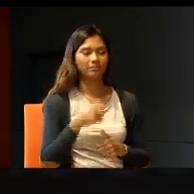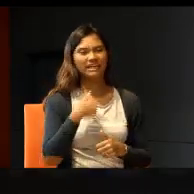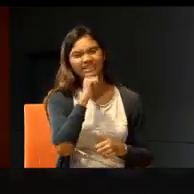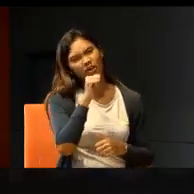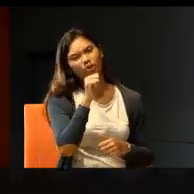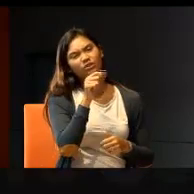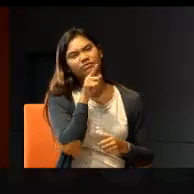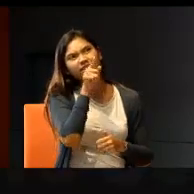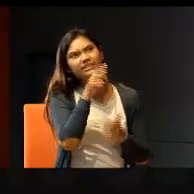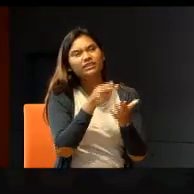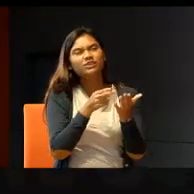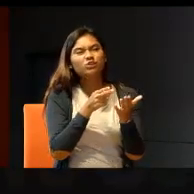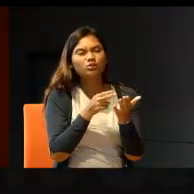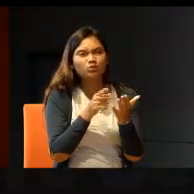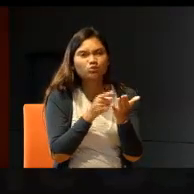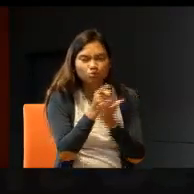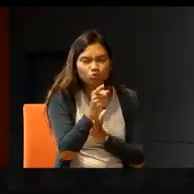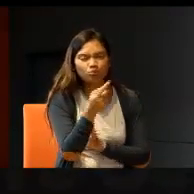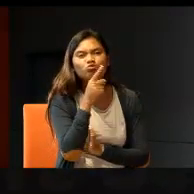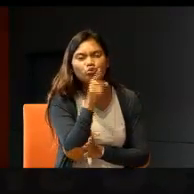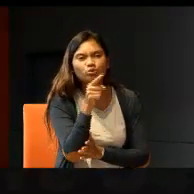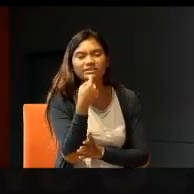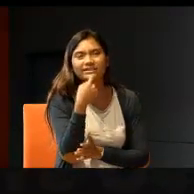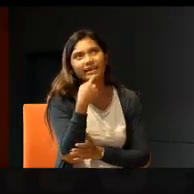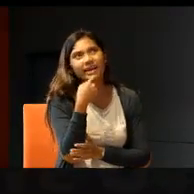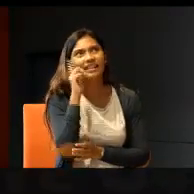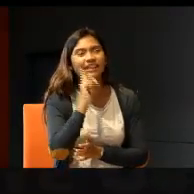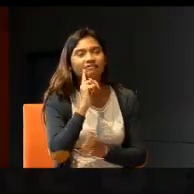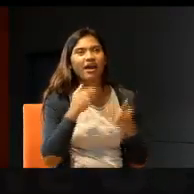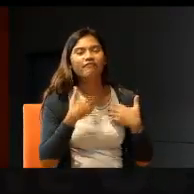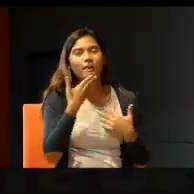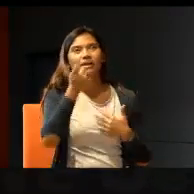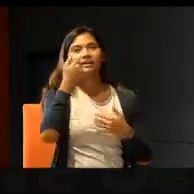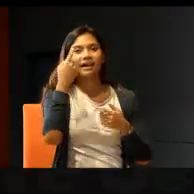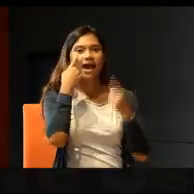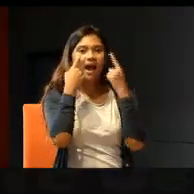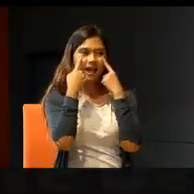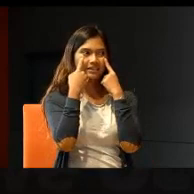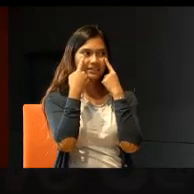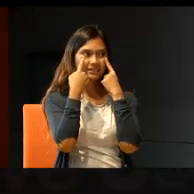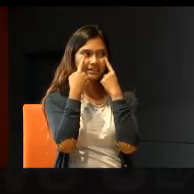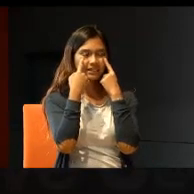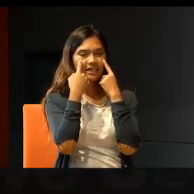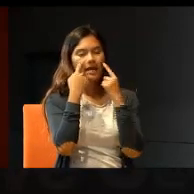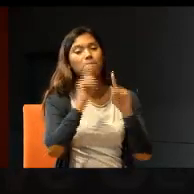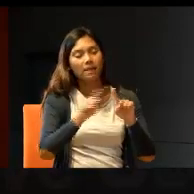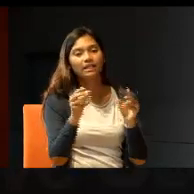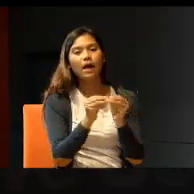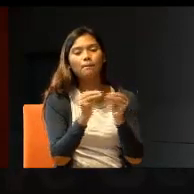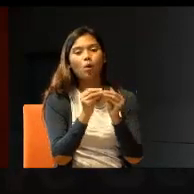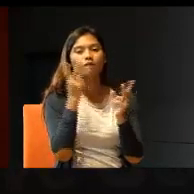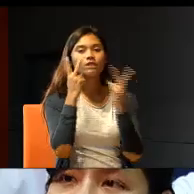that deaf people have better eyesight. It's more that they are more visually aware.